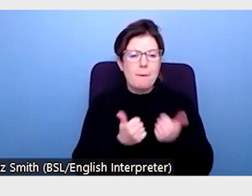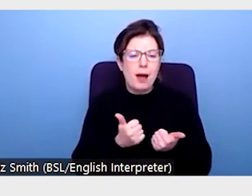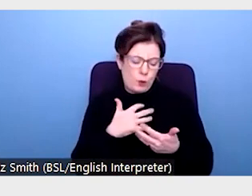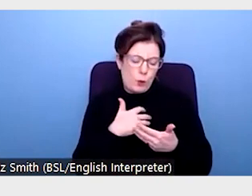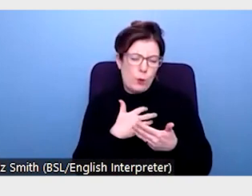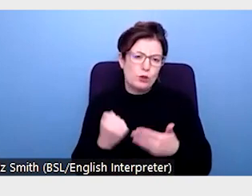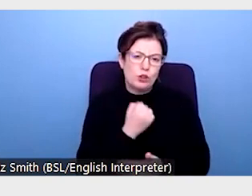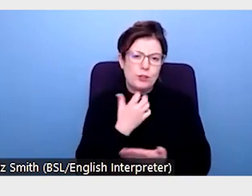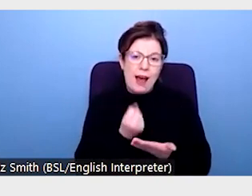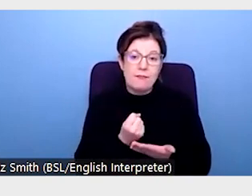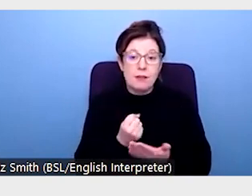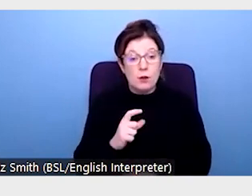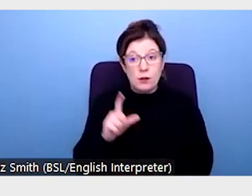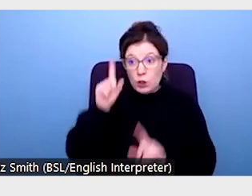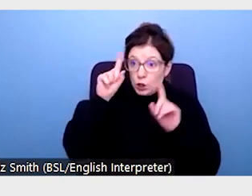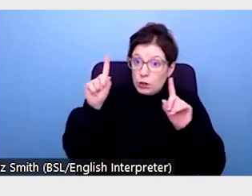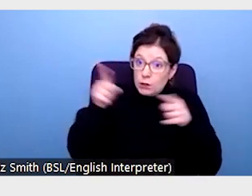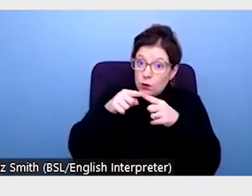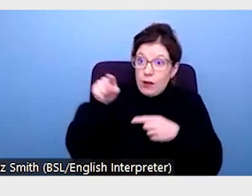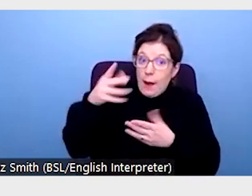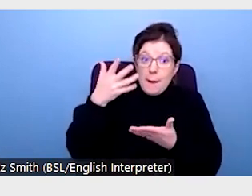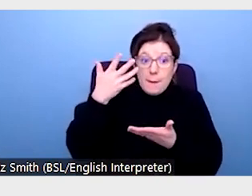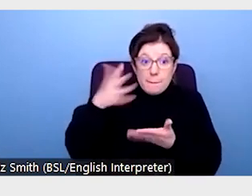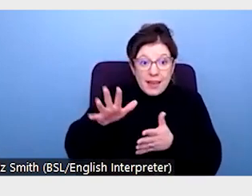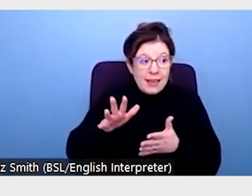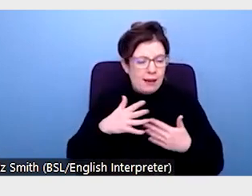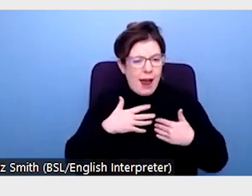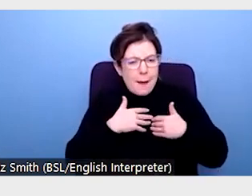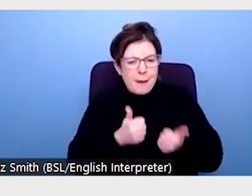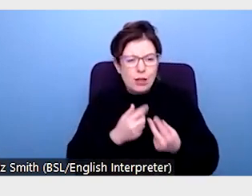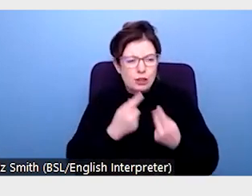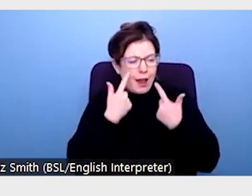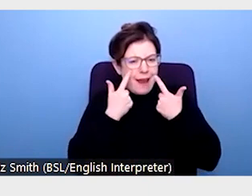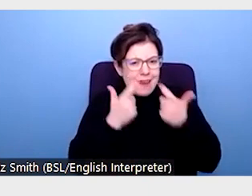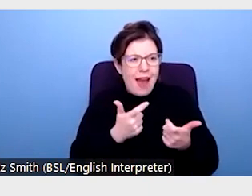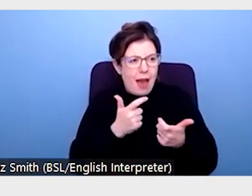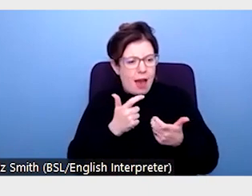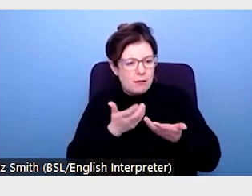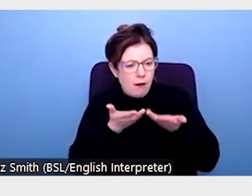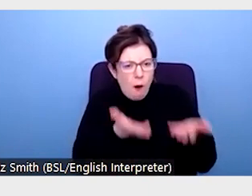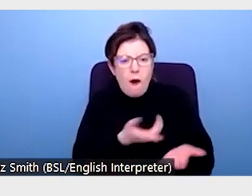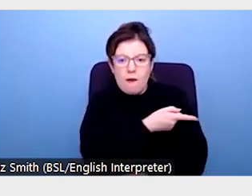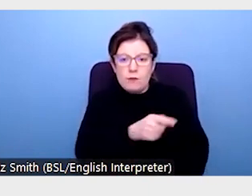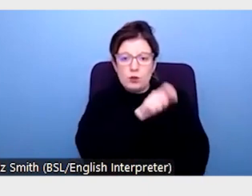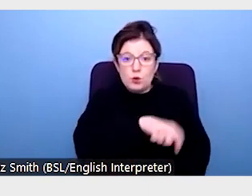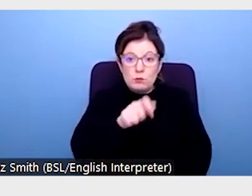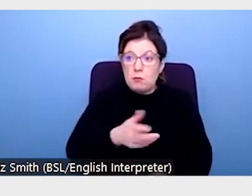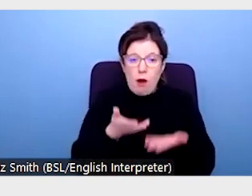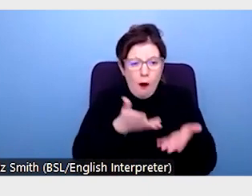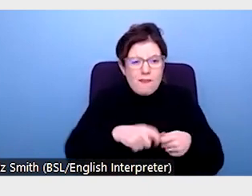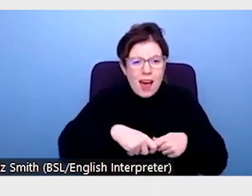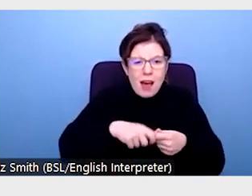universities implemented more flexible and compassionate policies for their students at the start of the pandemic. For instance, regarding extensions,